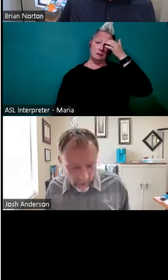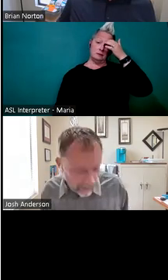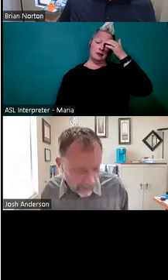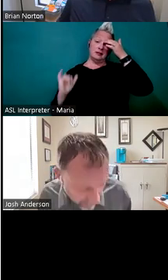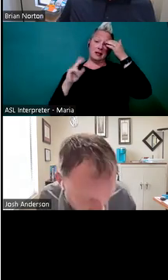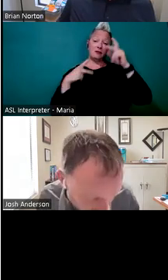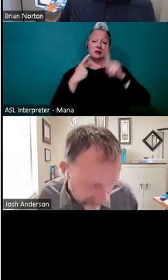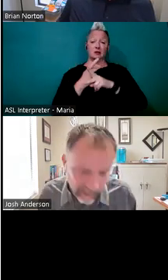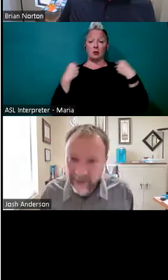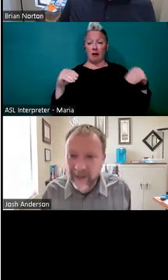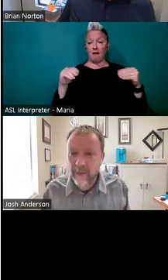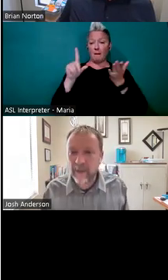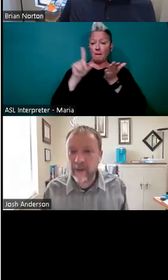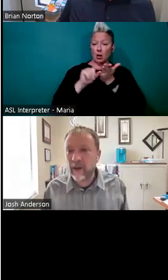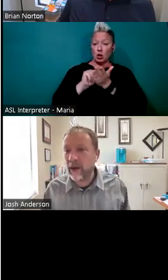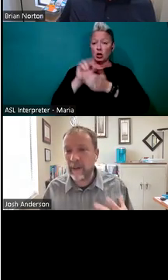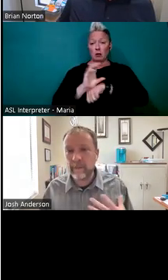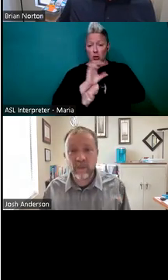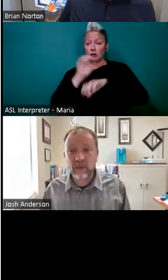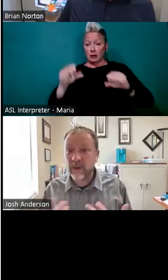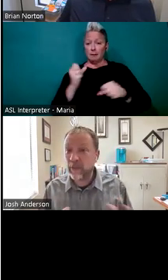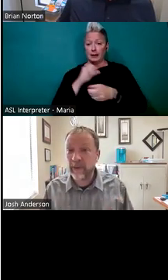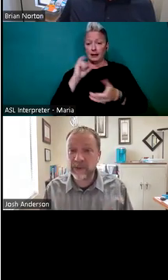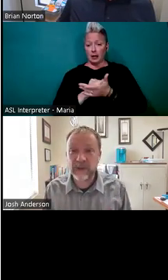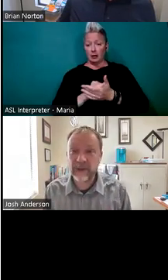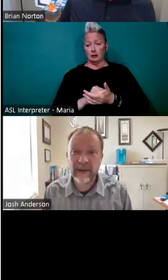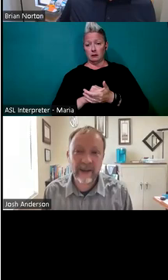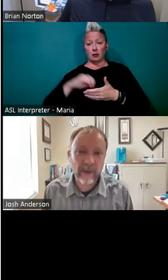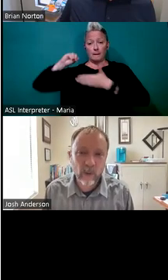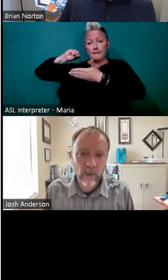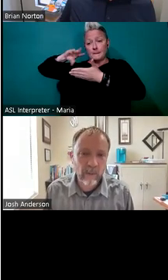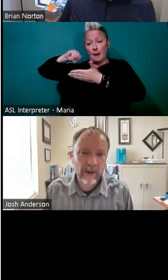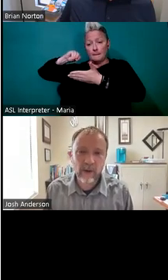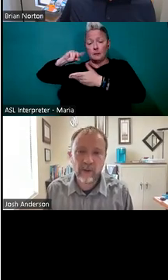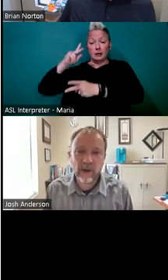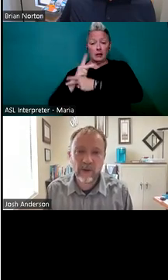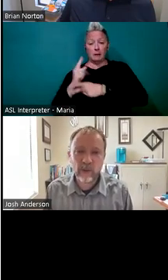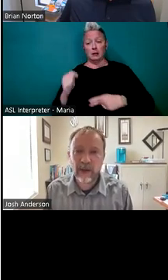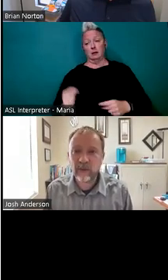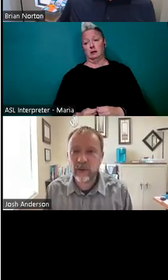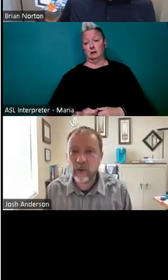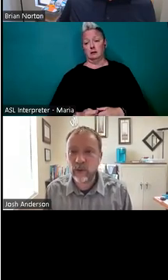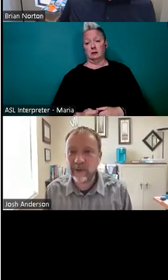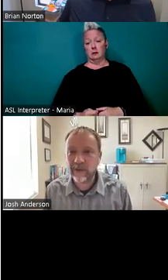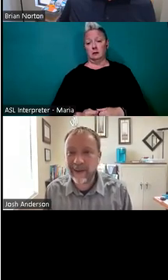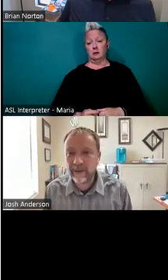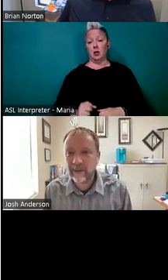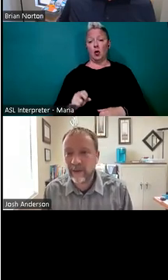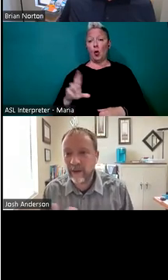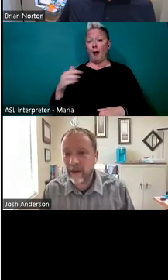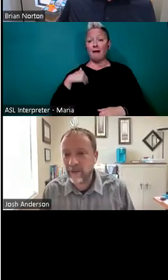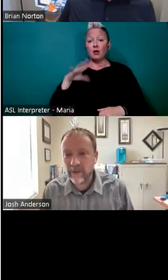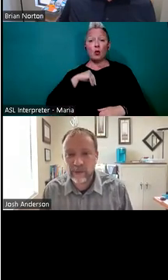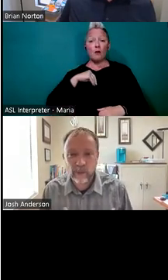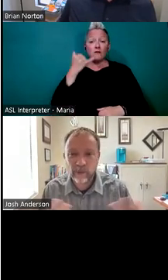probably have a printer and a computer where I can make that up, um, snap a picture and kind of keep it. Or, I mean, even if the individual has their own device,